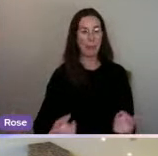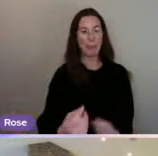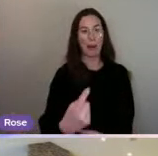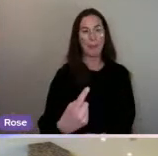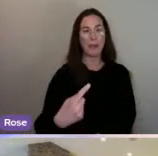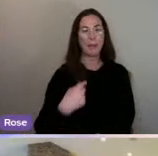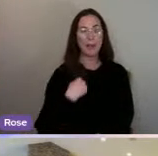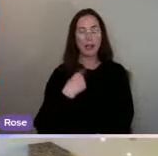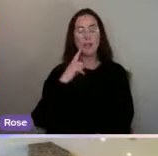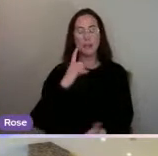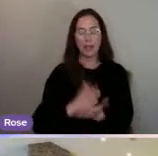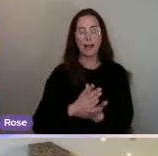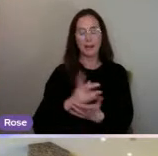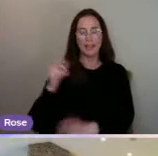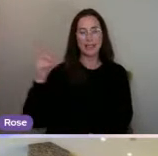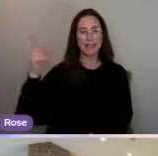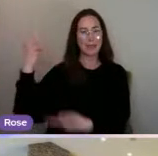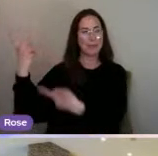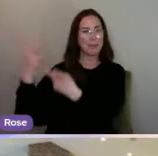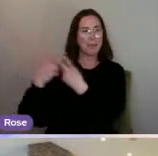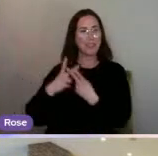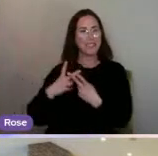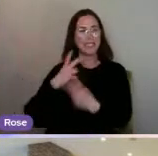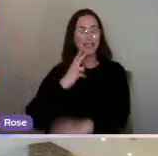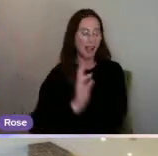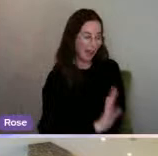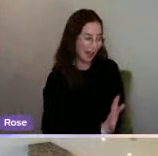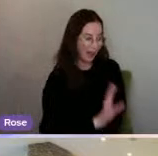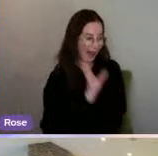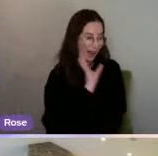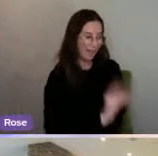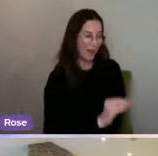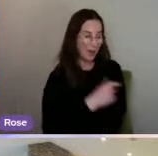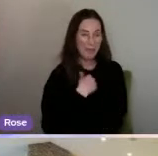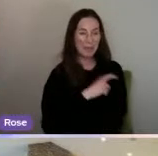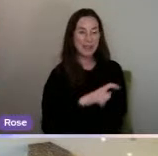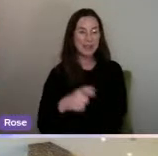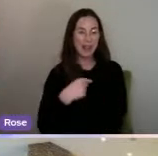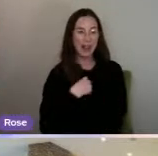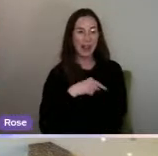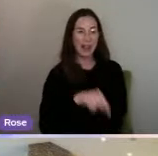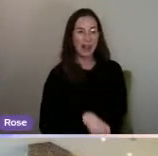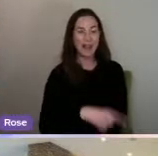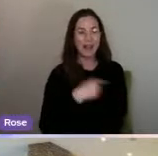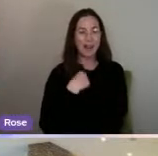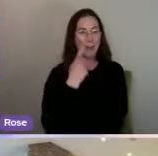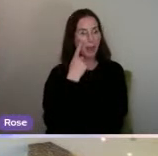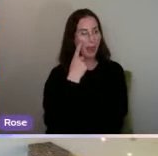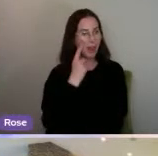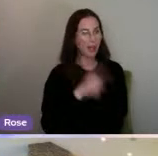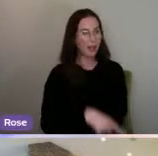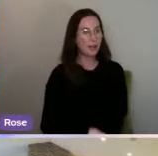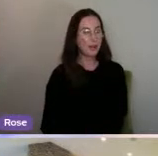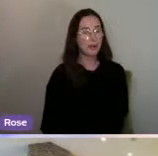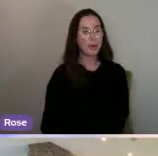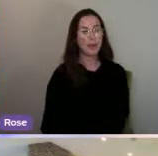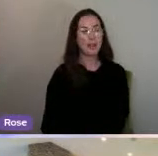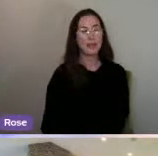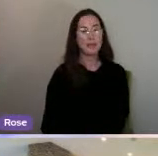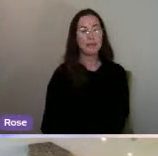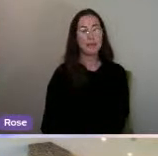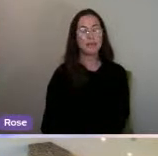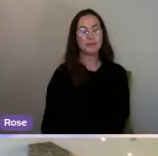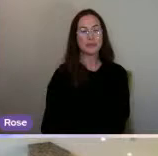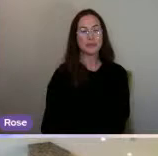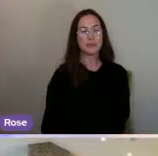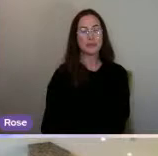really, really believe it's him just saying, you know, hello, I'm just here. I'm just letting you know. I'm keeping an eye on you. Lovely. Yeah,